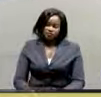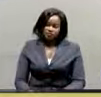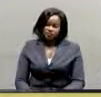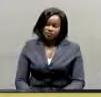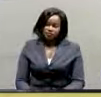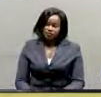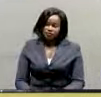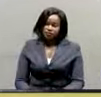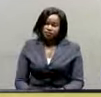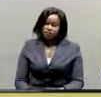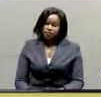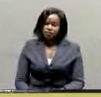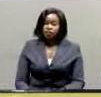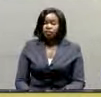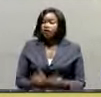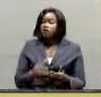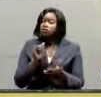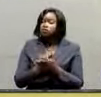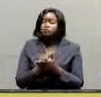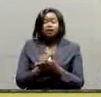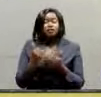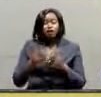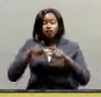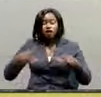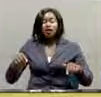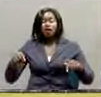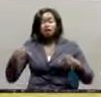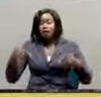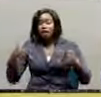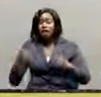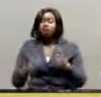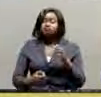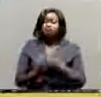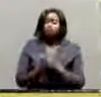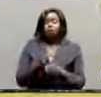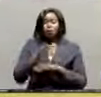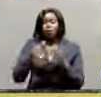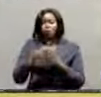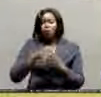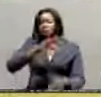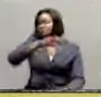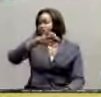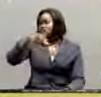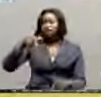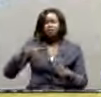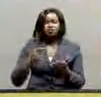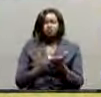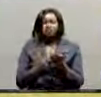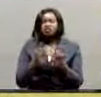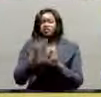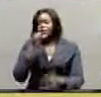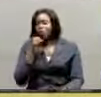existed before you did and that's why you are a new children. Land disputes have affected almost all parts of the country. Elderly persons